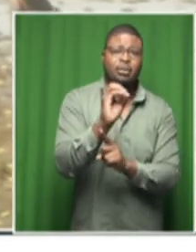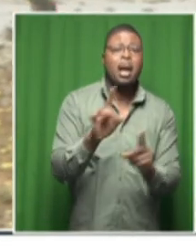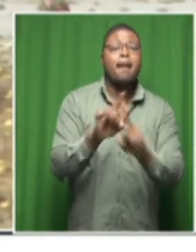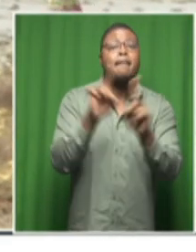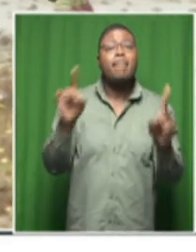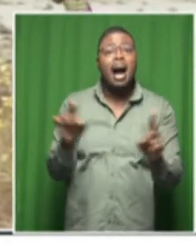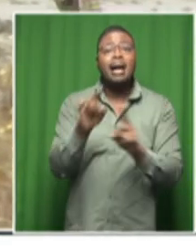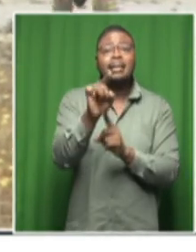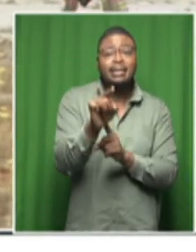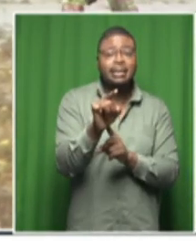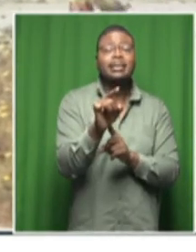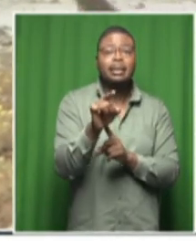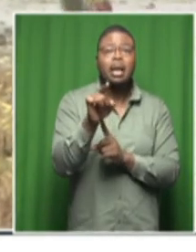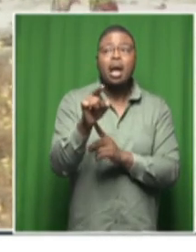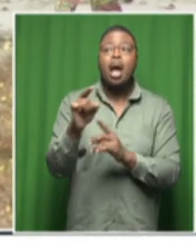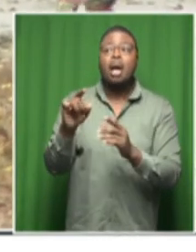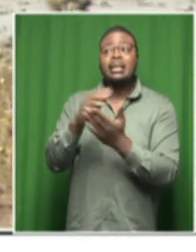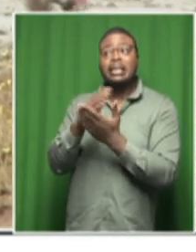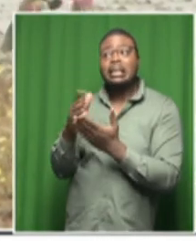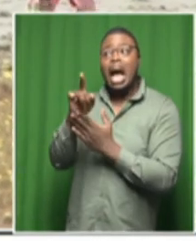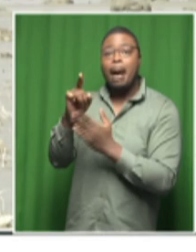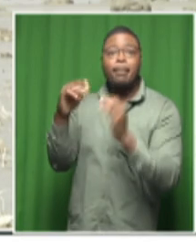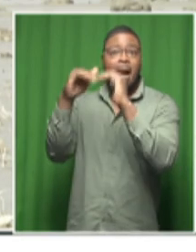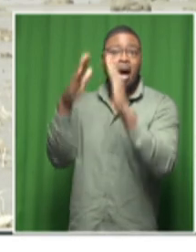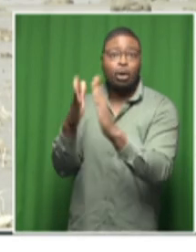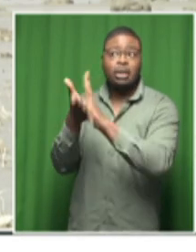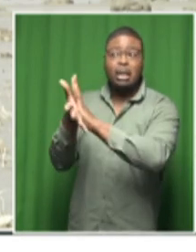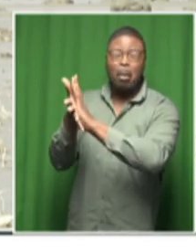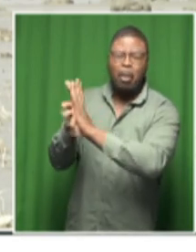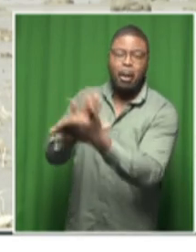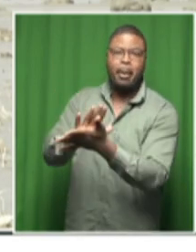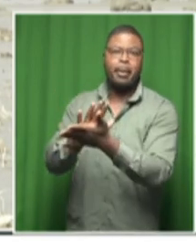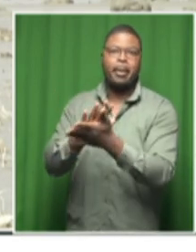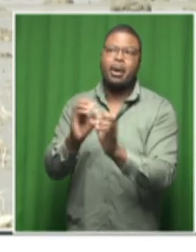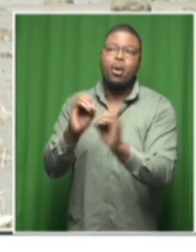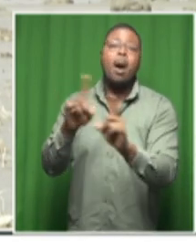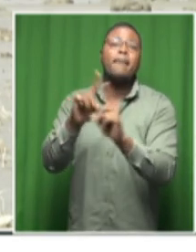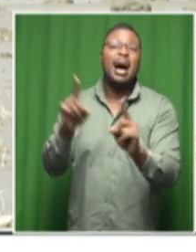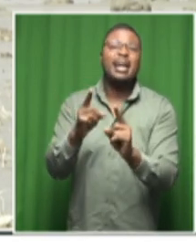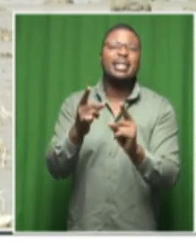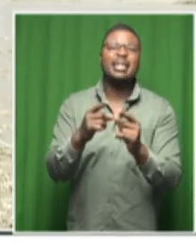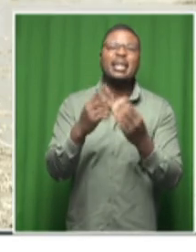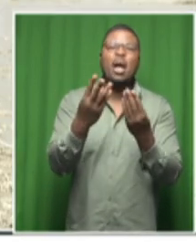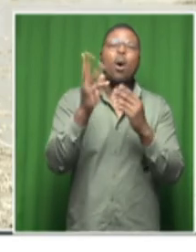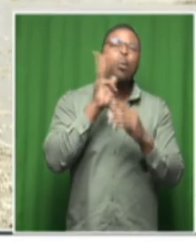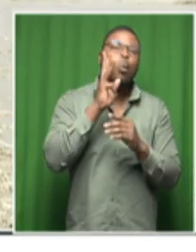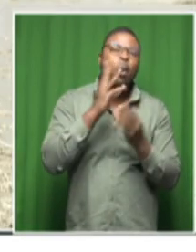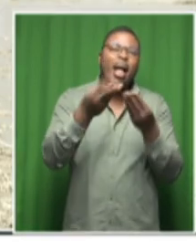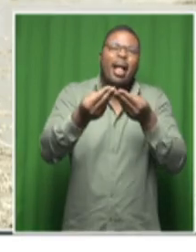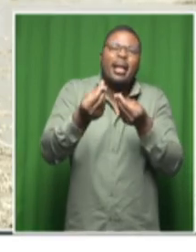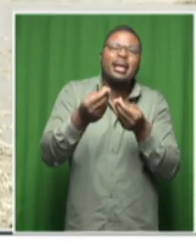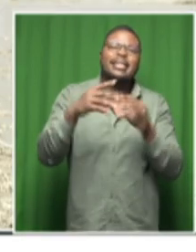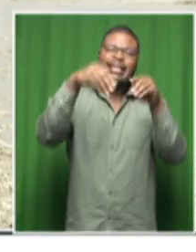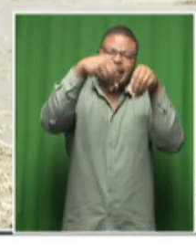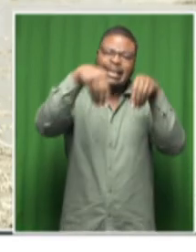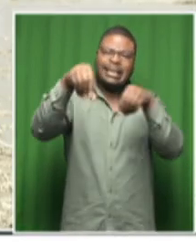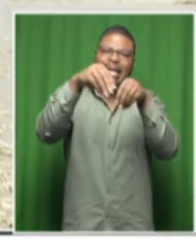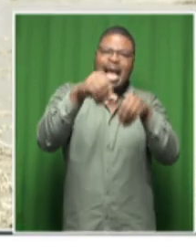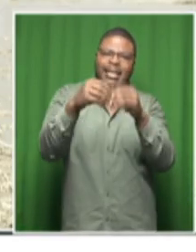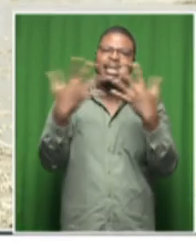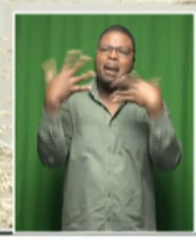a washed away house but there's a lot of uh mud inside these houses and uh families had to be